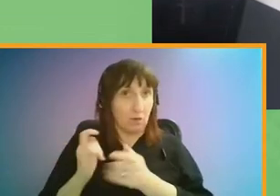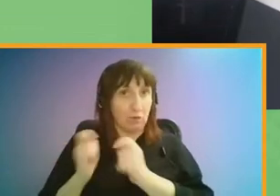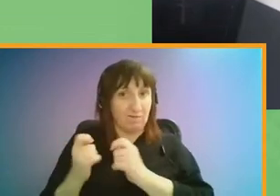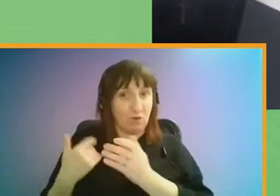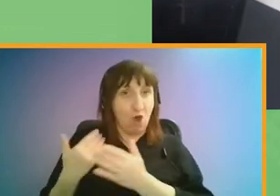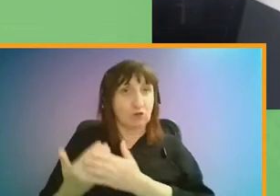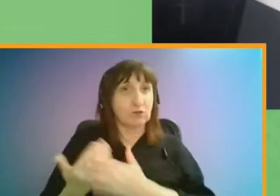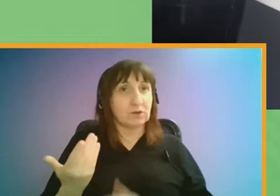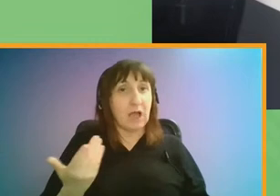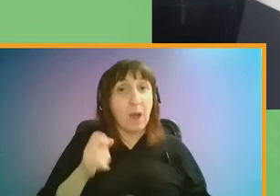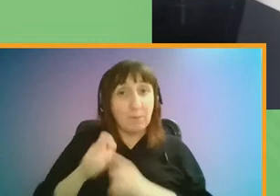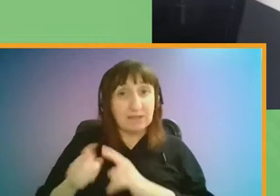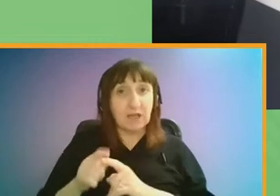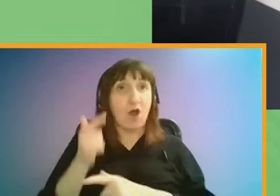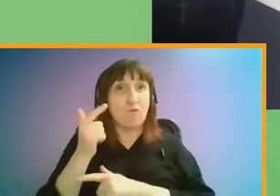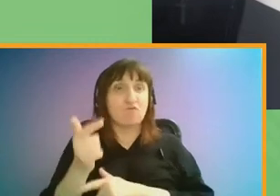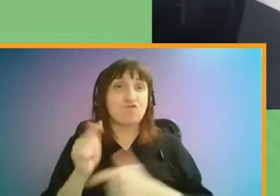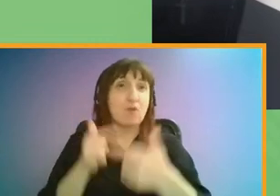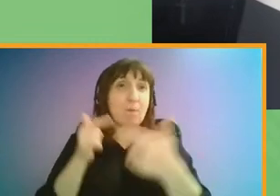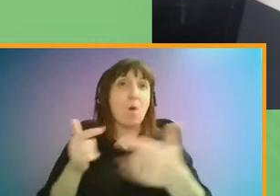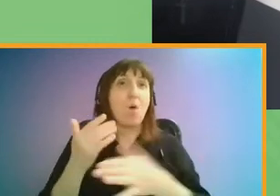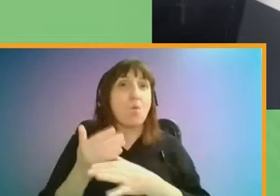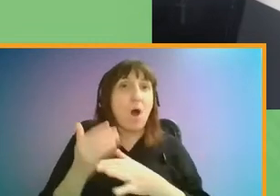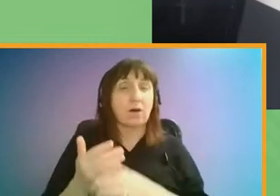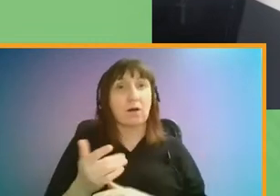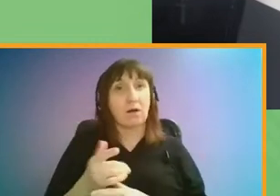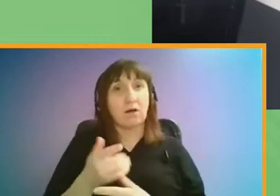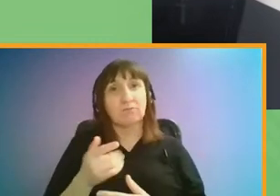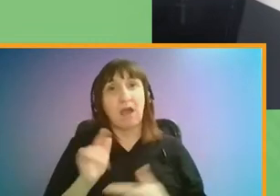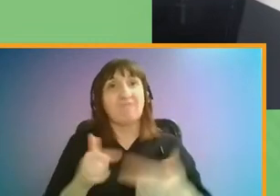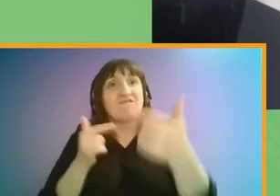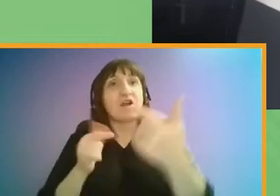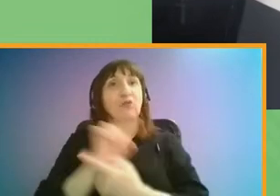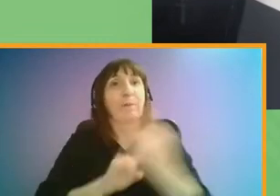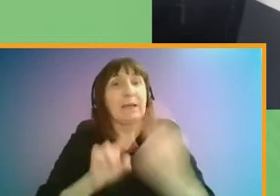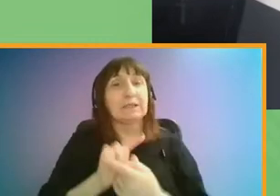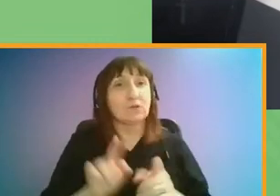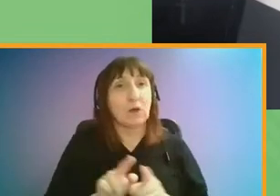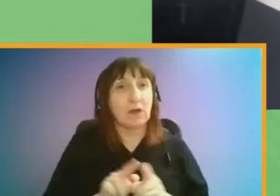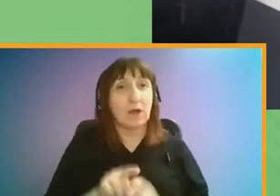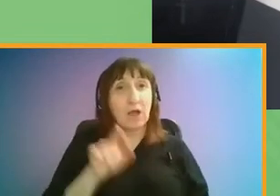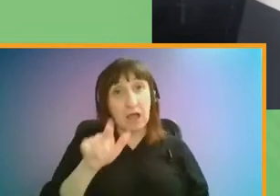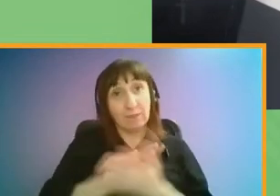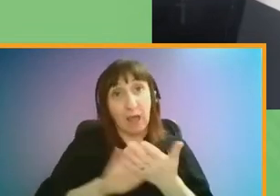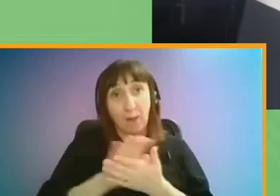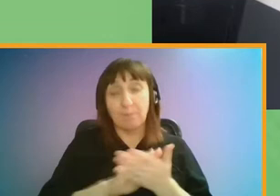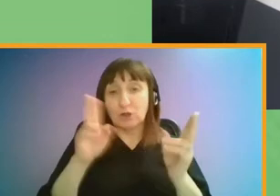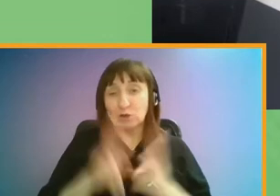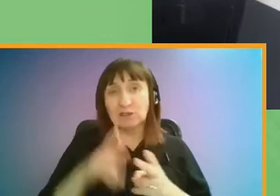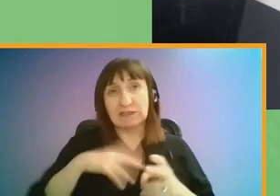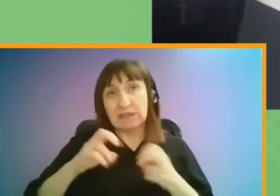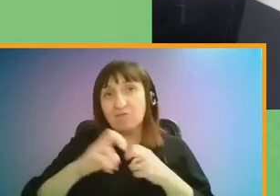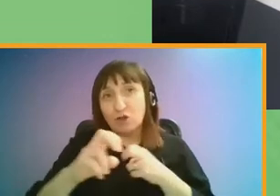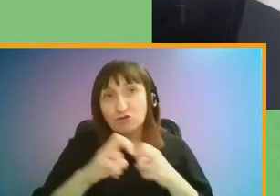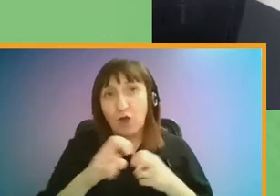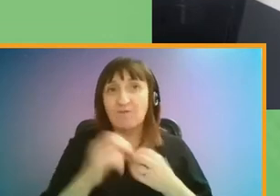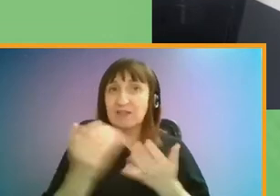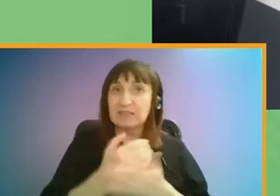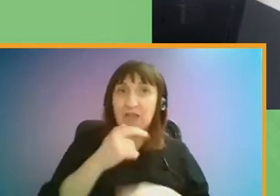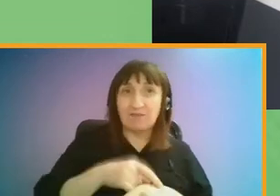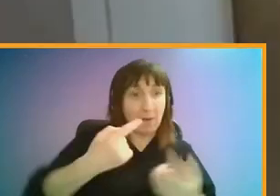in terms of remote working and virtual meetings, for example. This will reduce the need for travel and save time for us all.